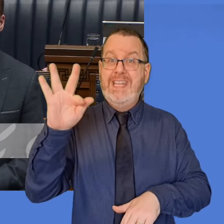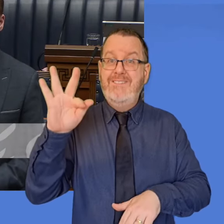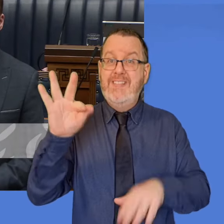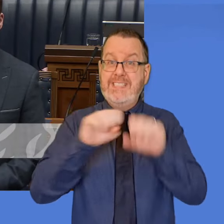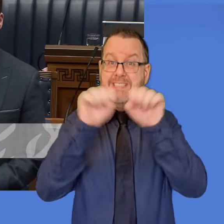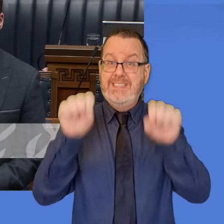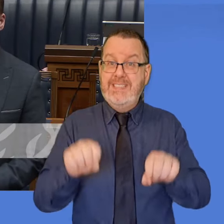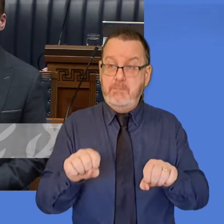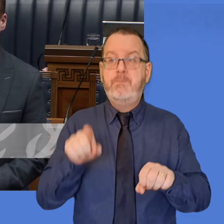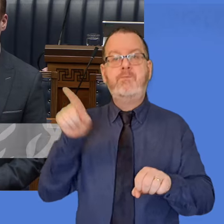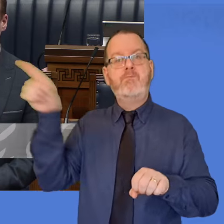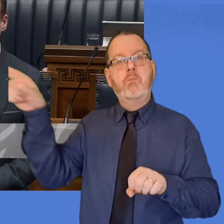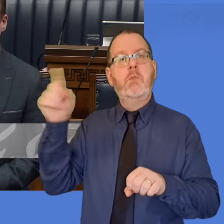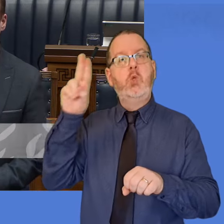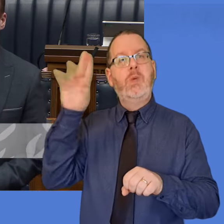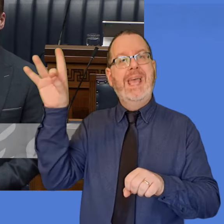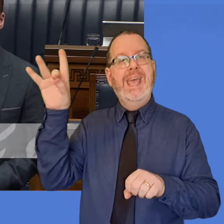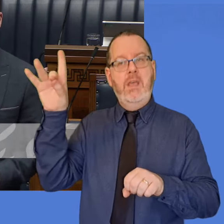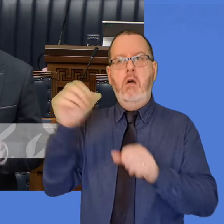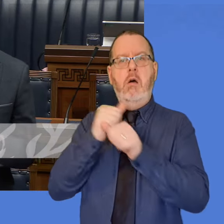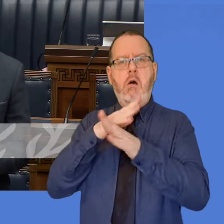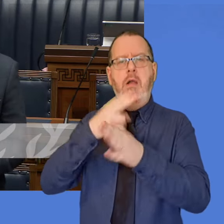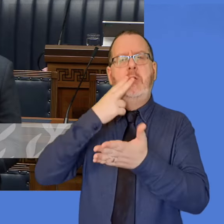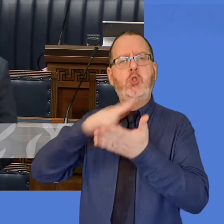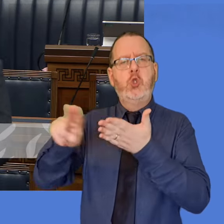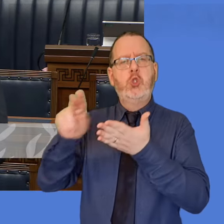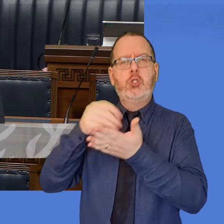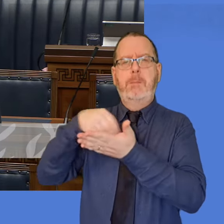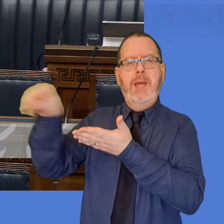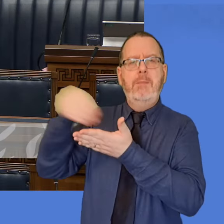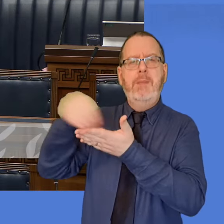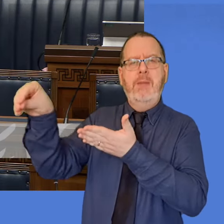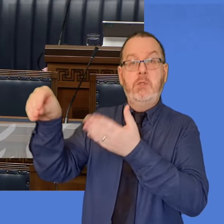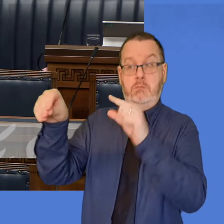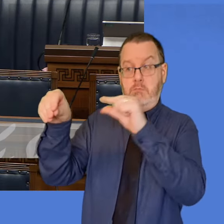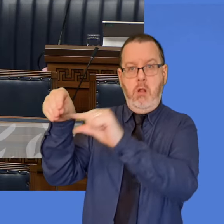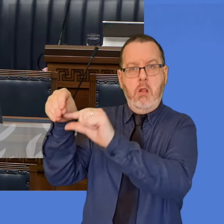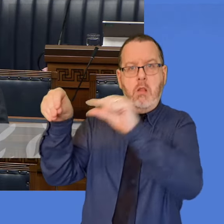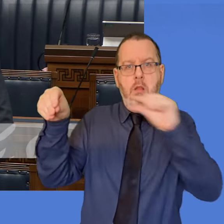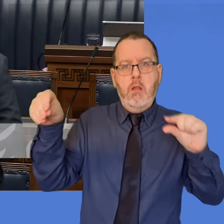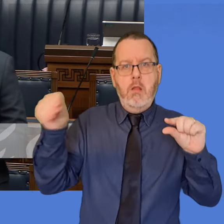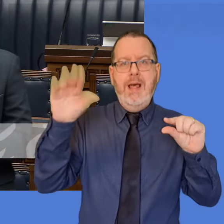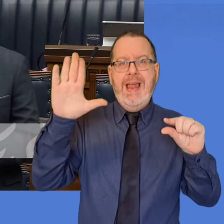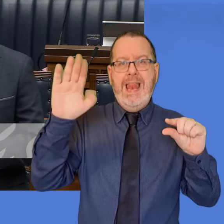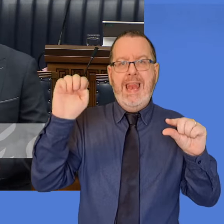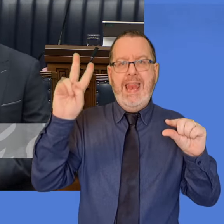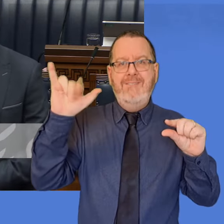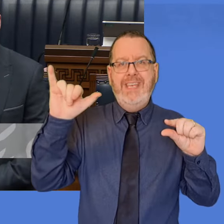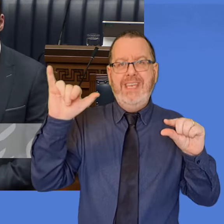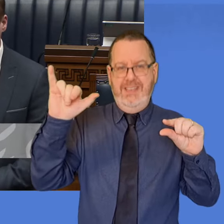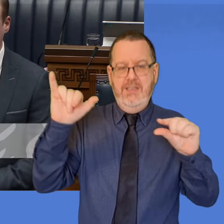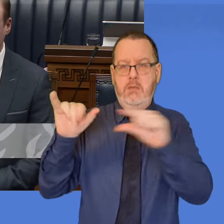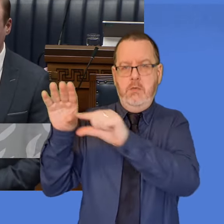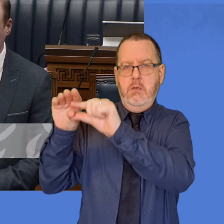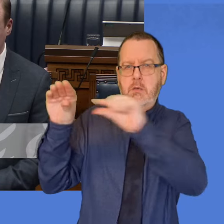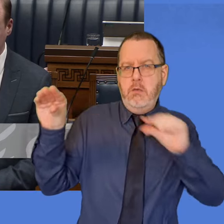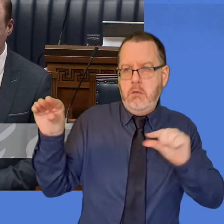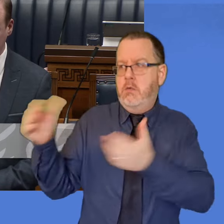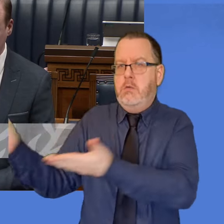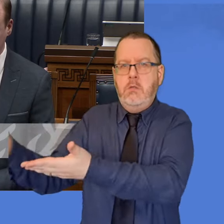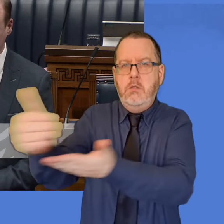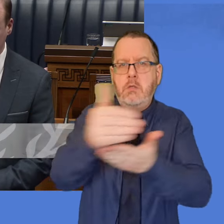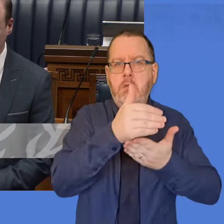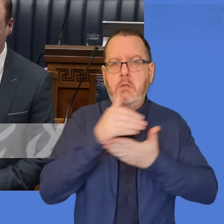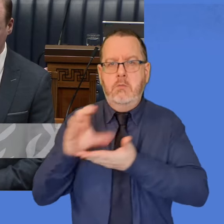payments in the UK that can go towards helping those that are in these areas and people who have faced this difficulty